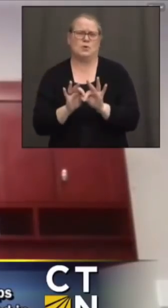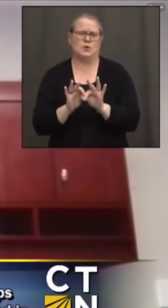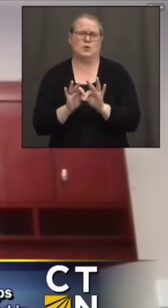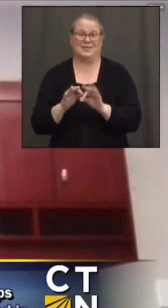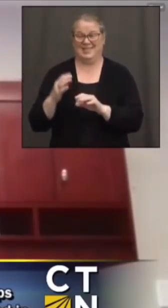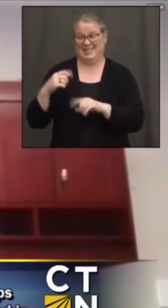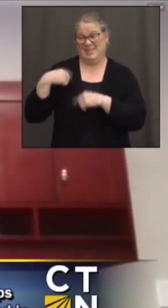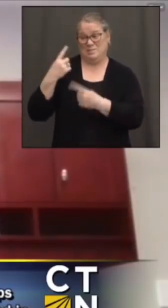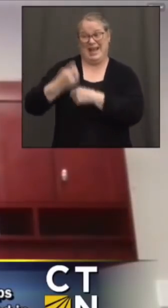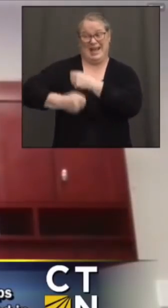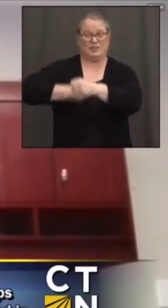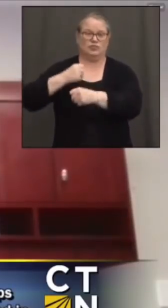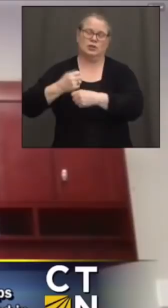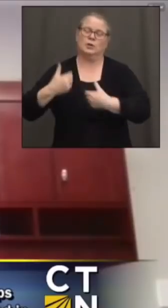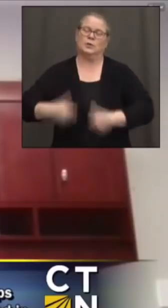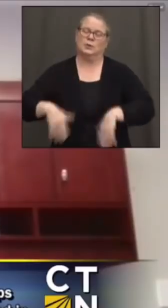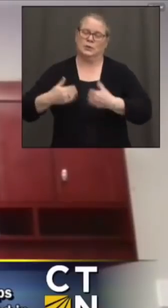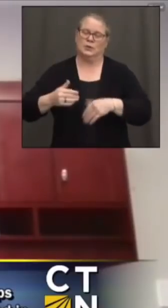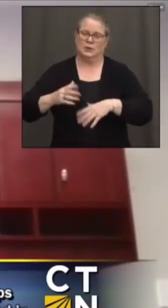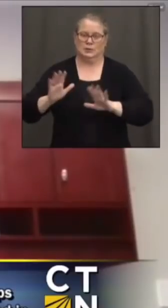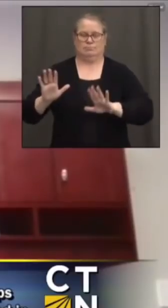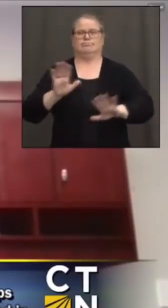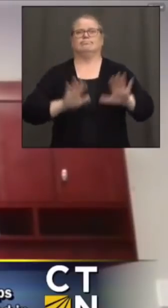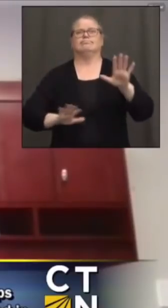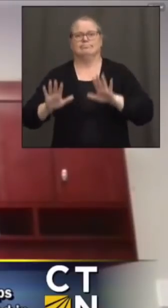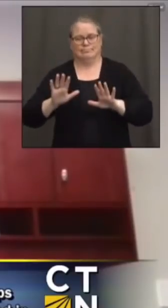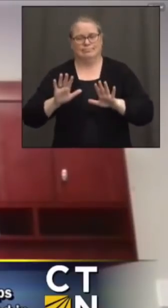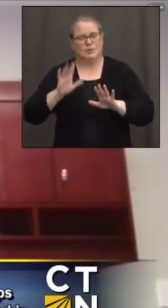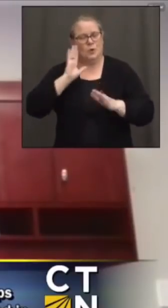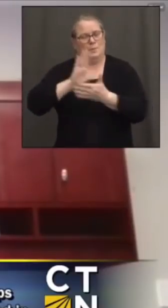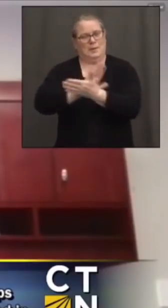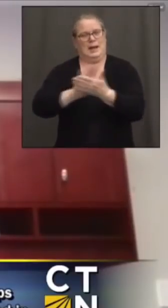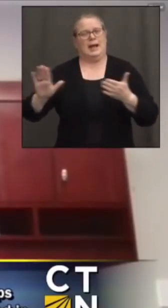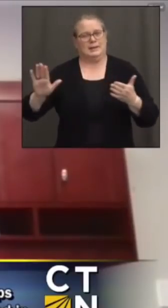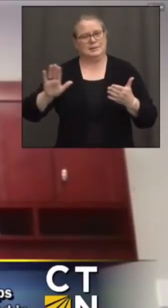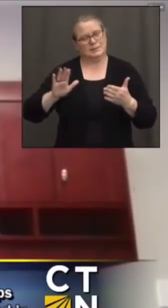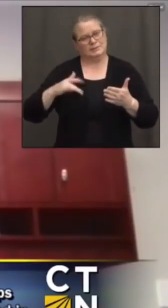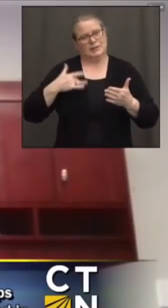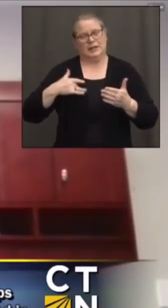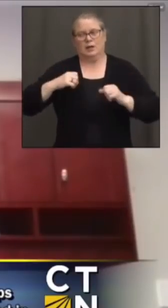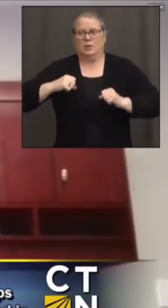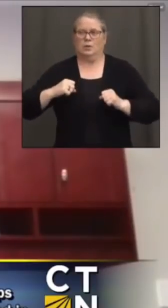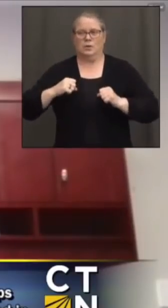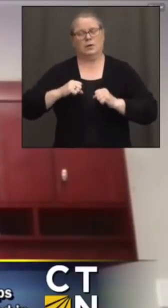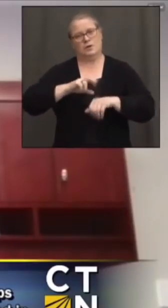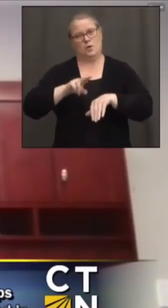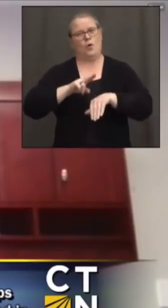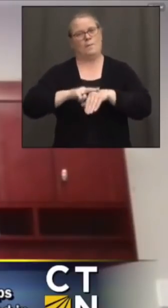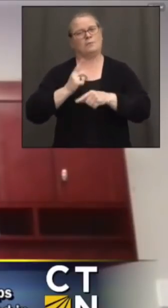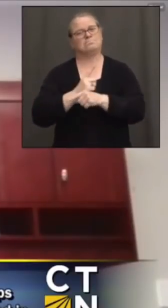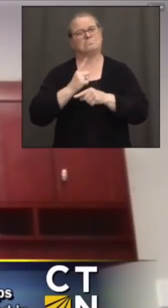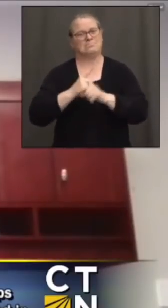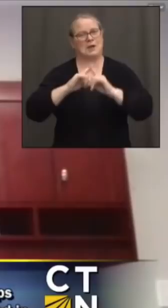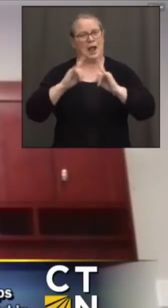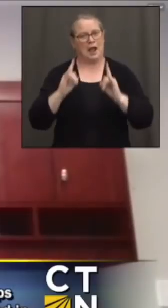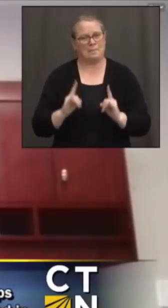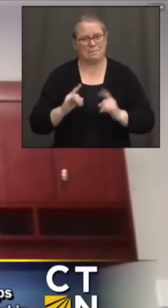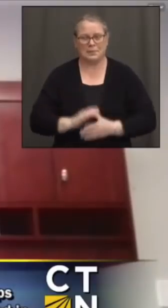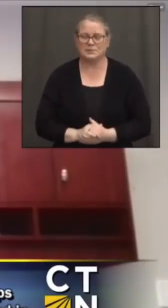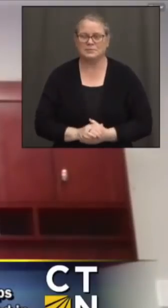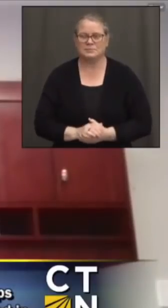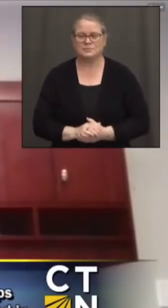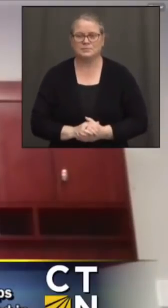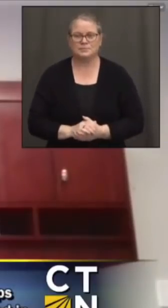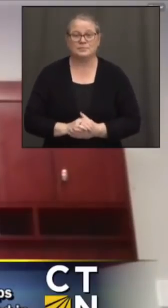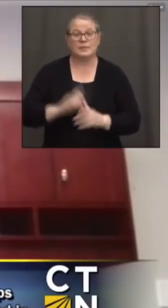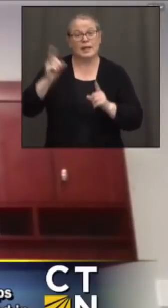year that they've had, as I've said before. So that's really exciting. The governor mentioned about the vaccinations, and so we're so